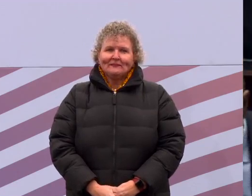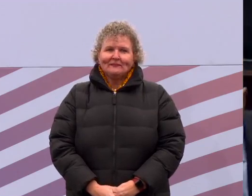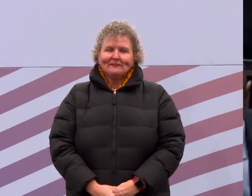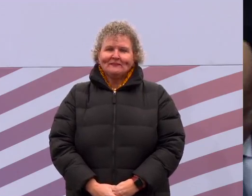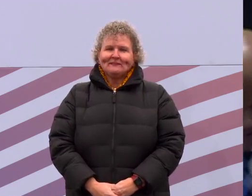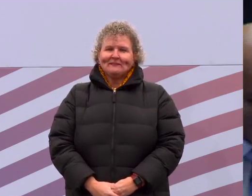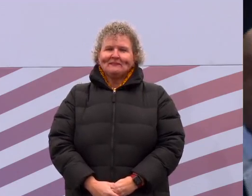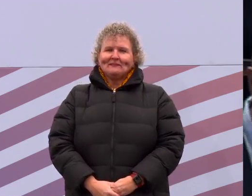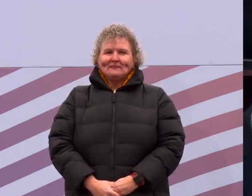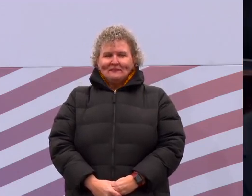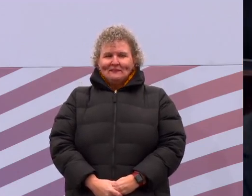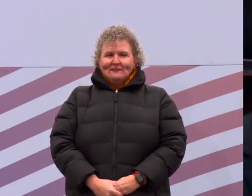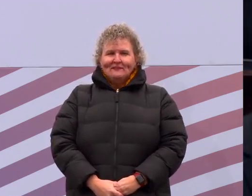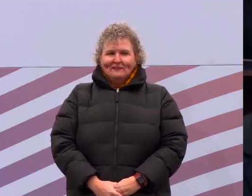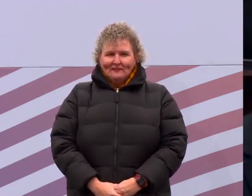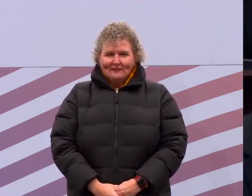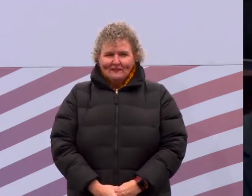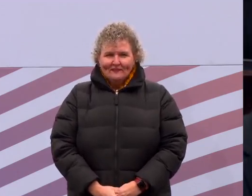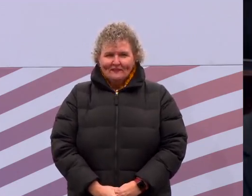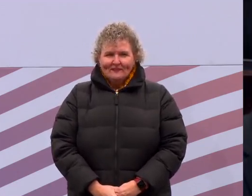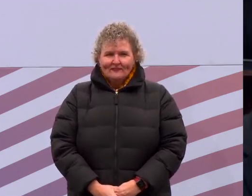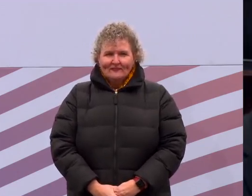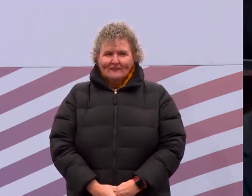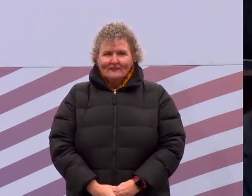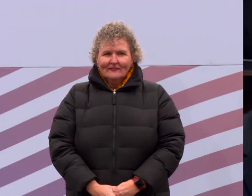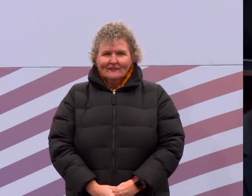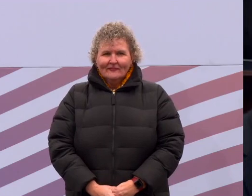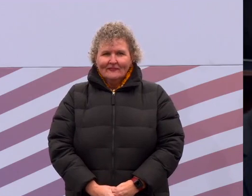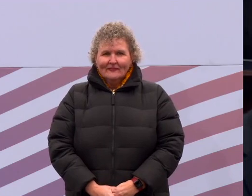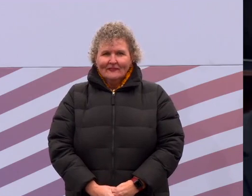Katherine Baker-Knoll is my hero because of this.